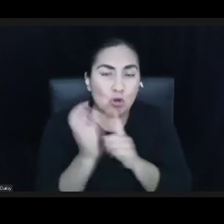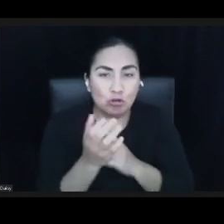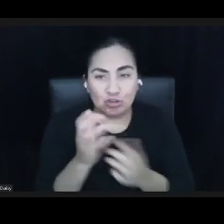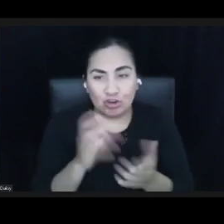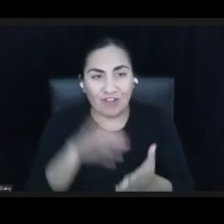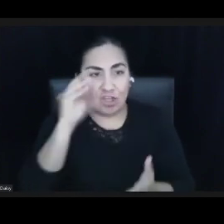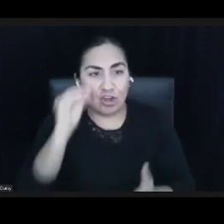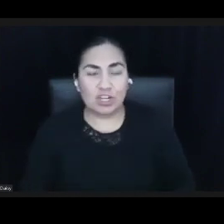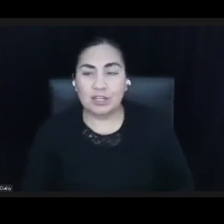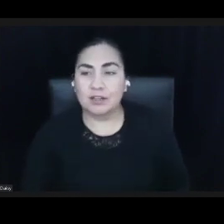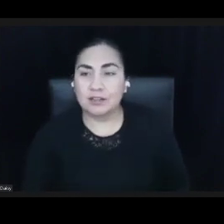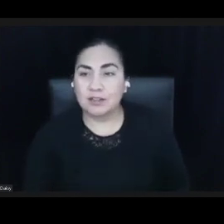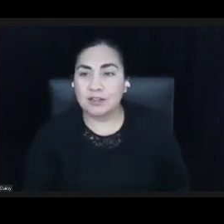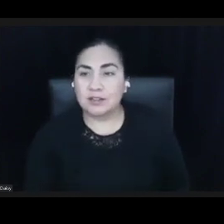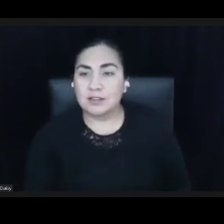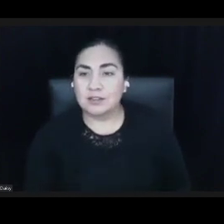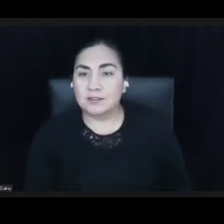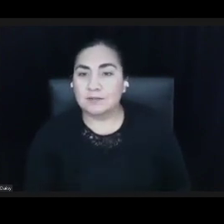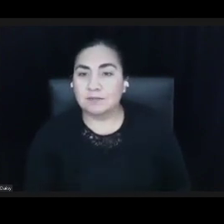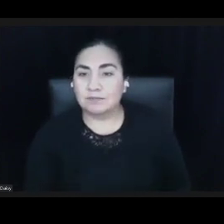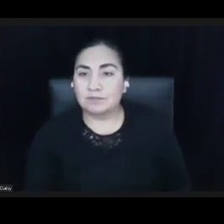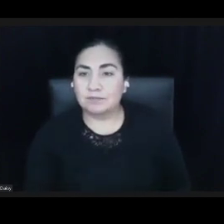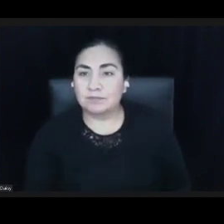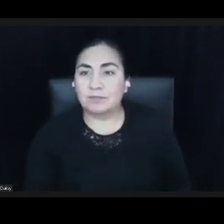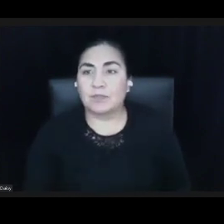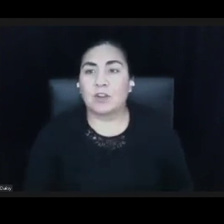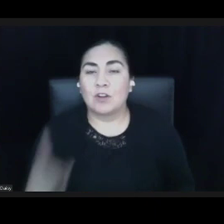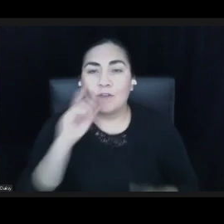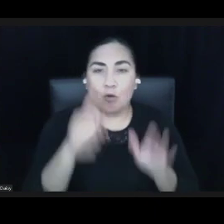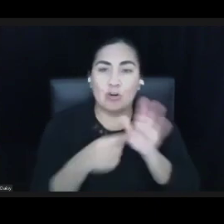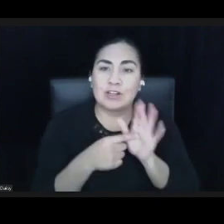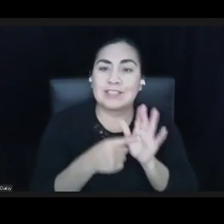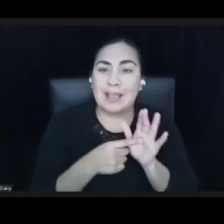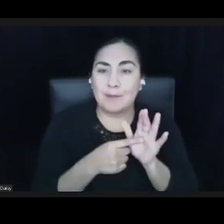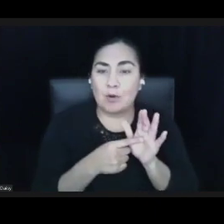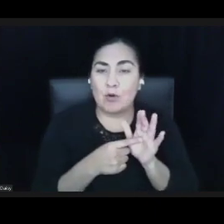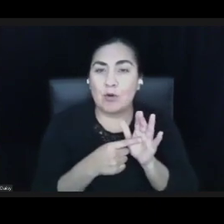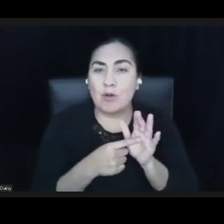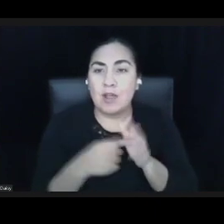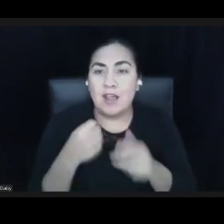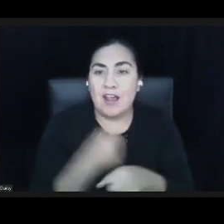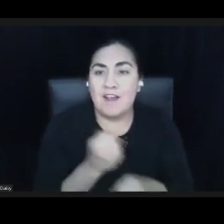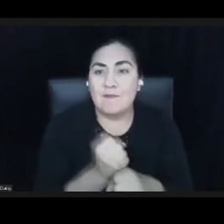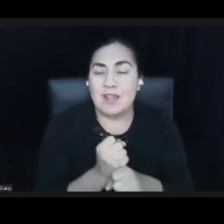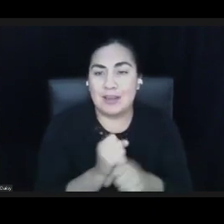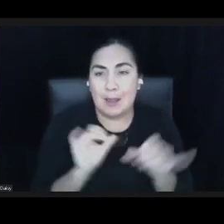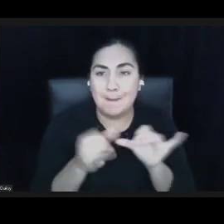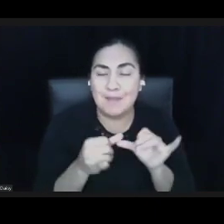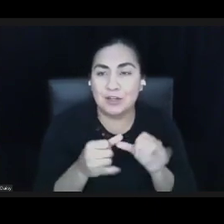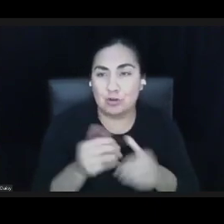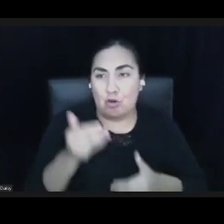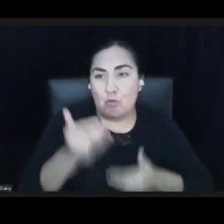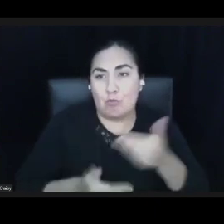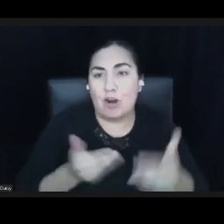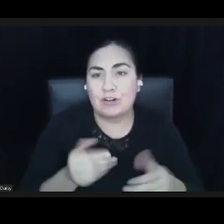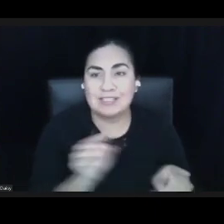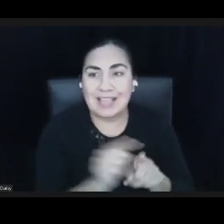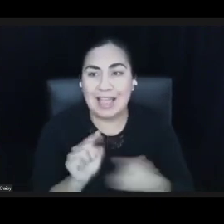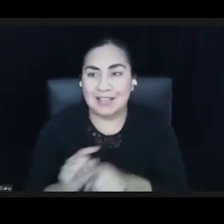For example, DODS has made measurable progress over the last four to five years as a board and staff.